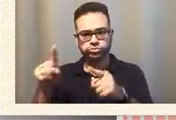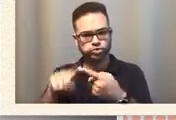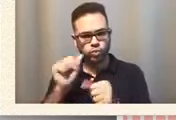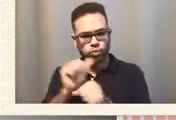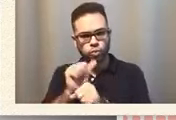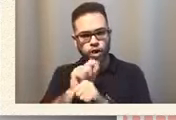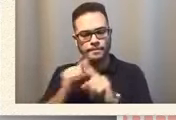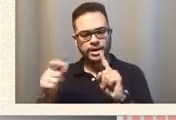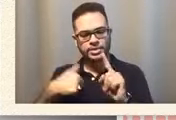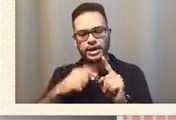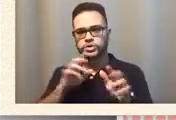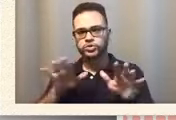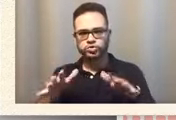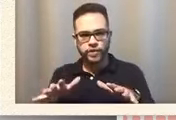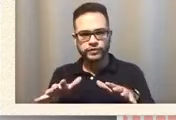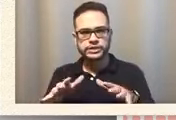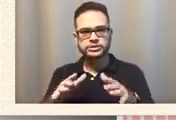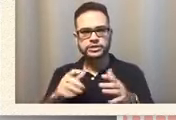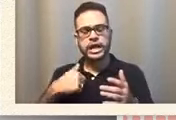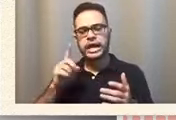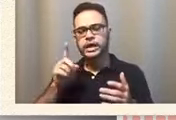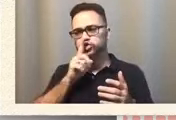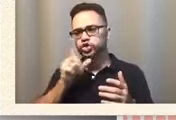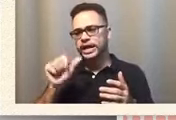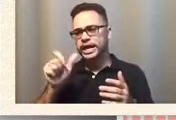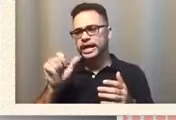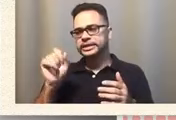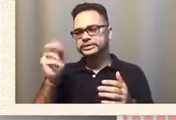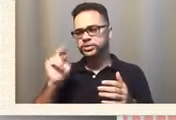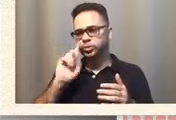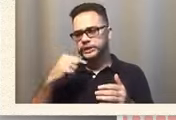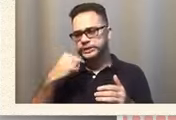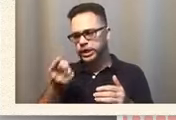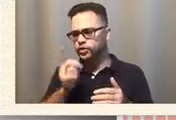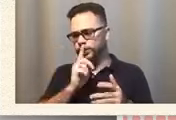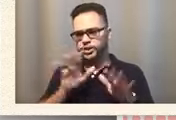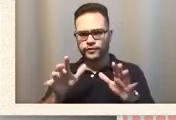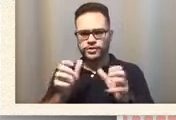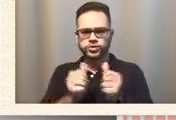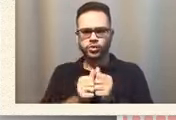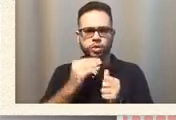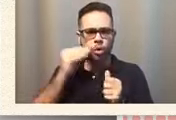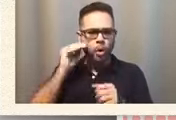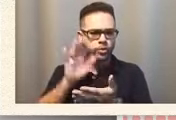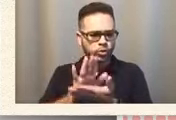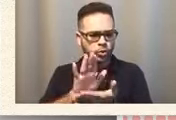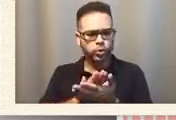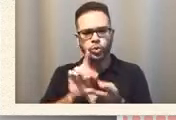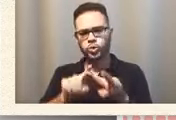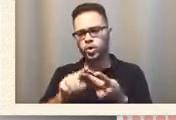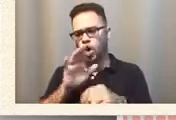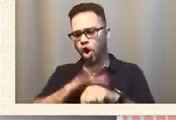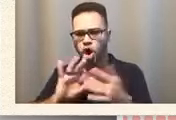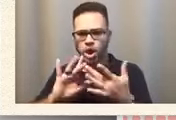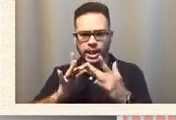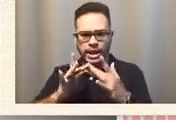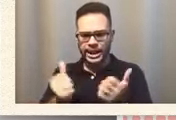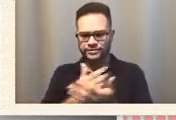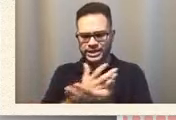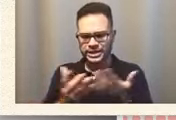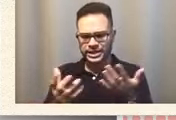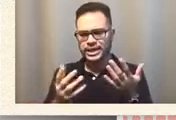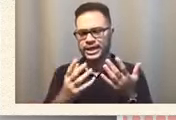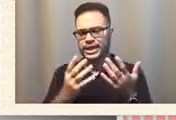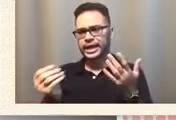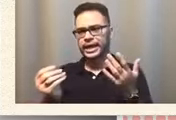was very allison will tell you i was very nervous with the whole homeschooling with the whole getting on online and all that and they've been doing